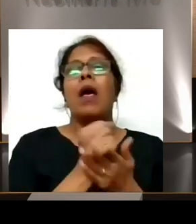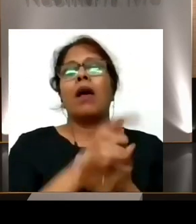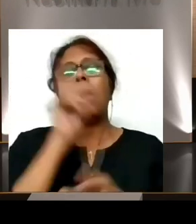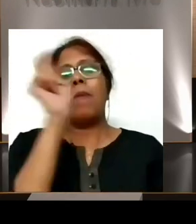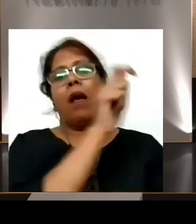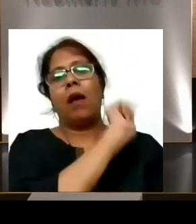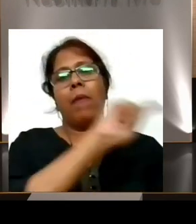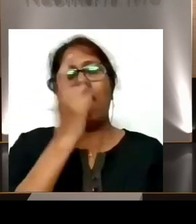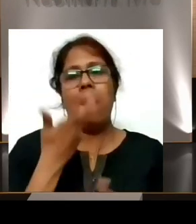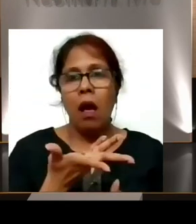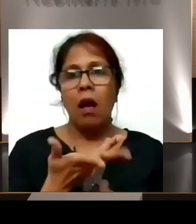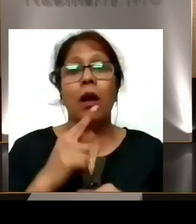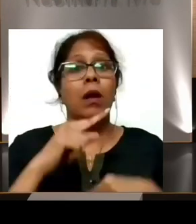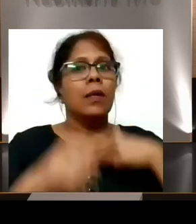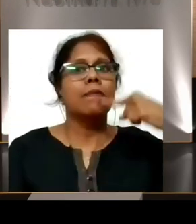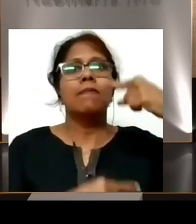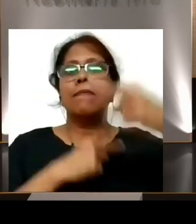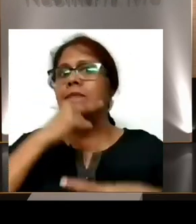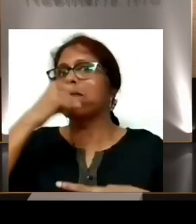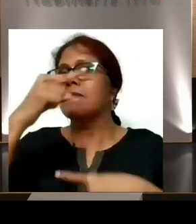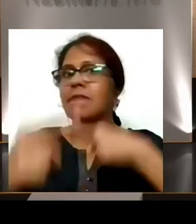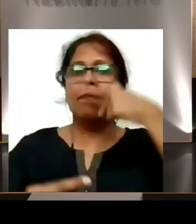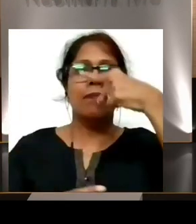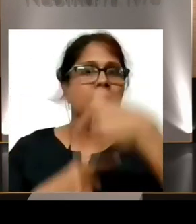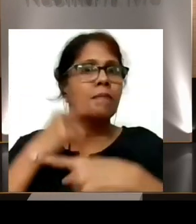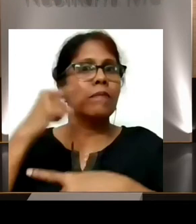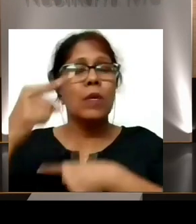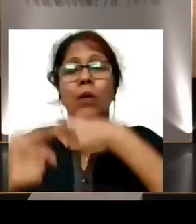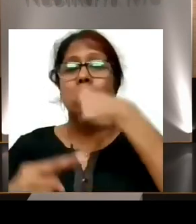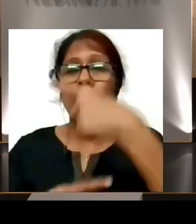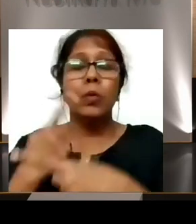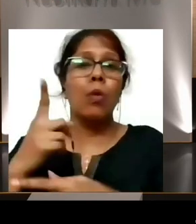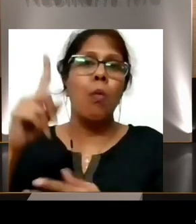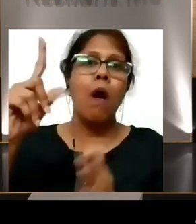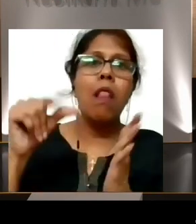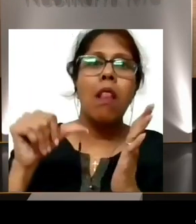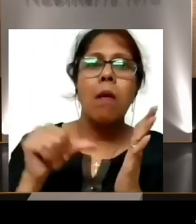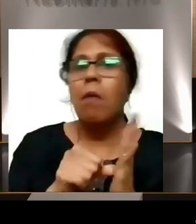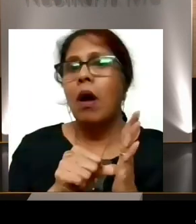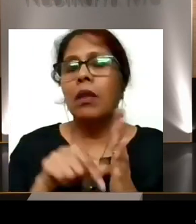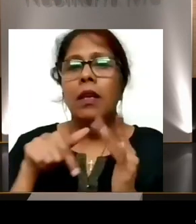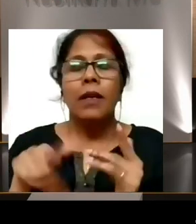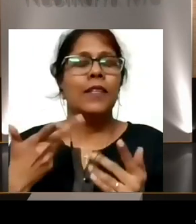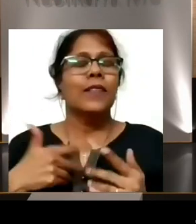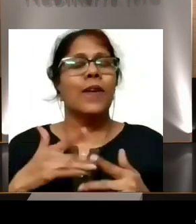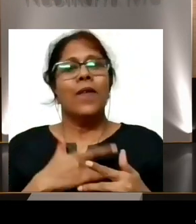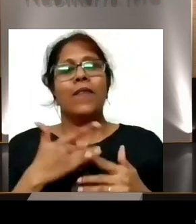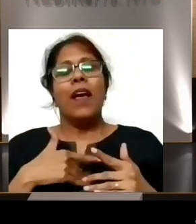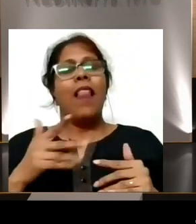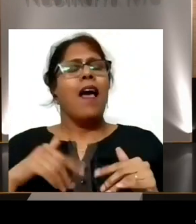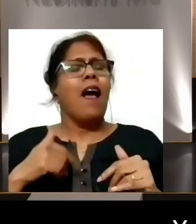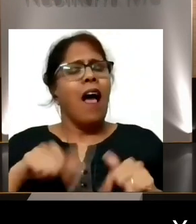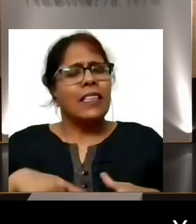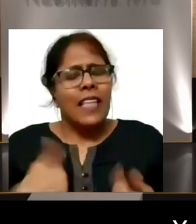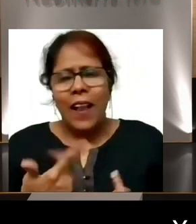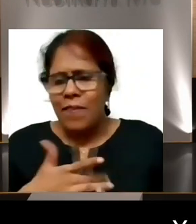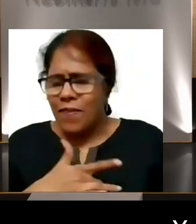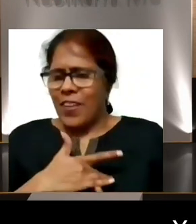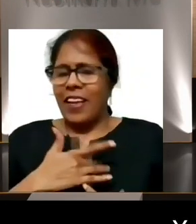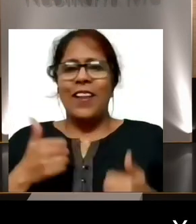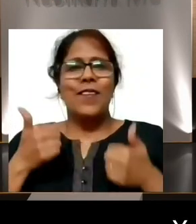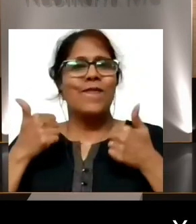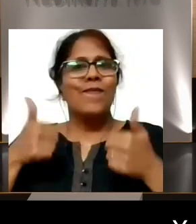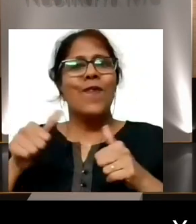This routine I was carrying all for almost a month and it made me appreciate myself so much because, you know,